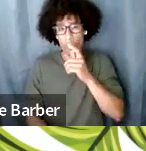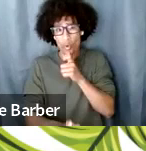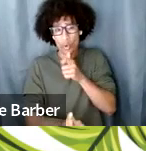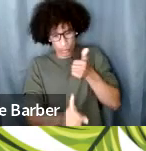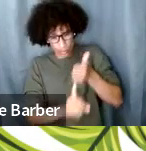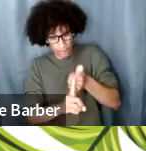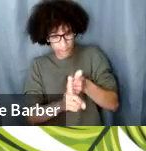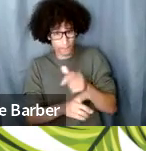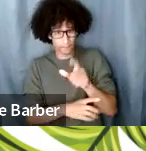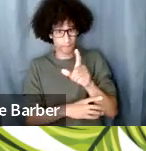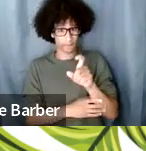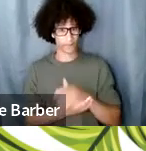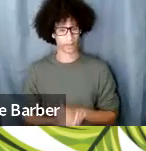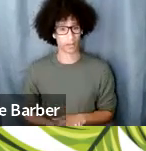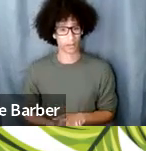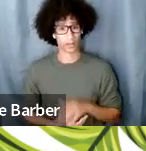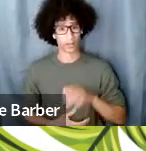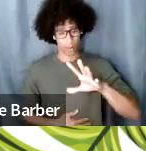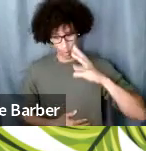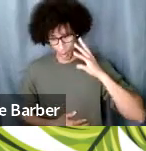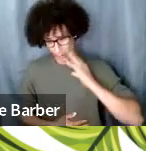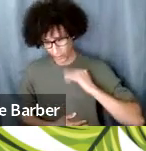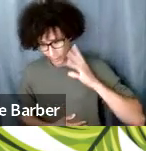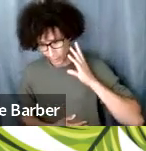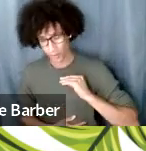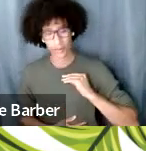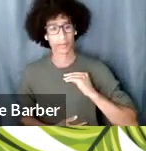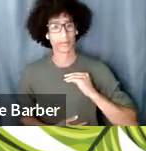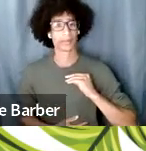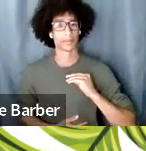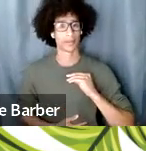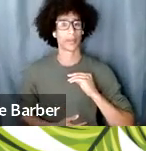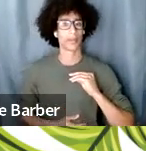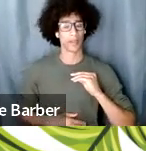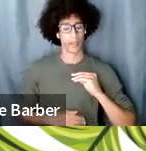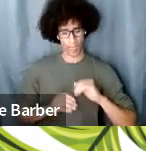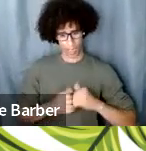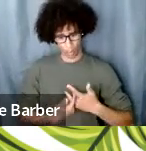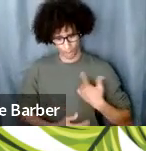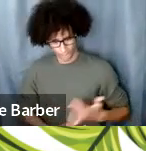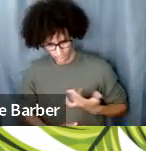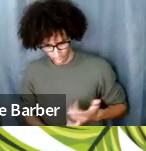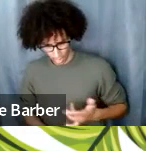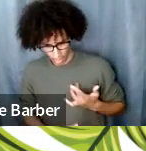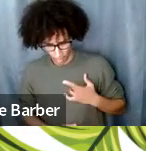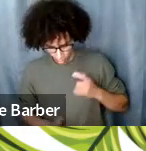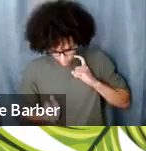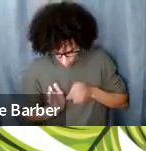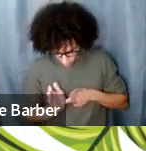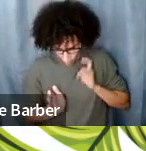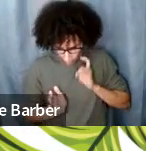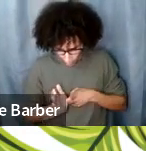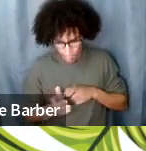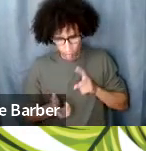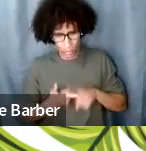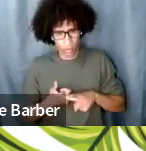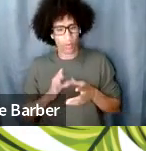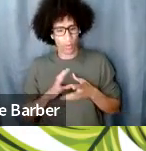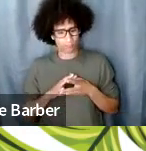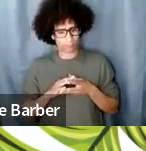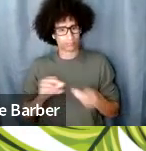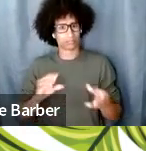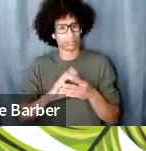help fuel and create the stories um what has happened in your life that really